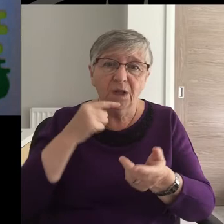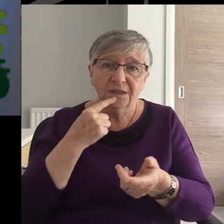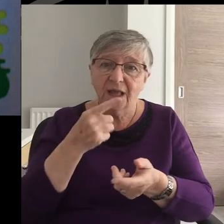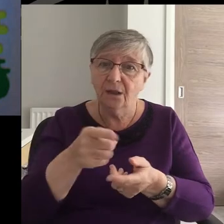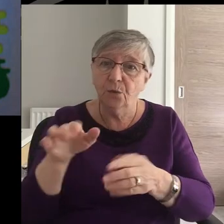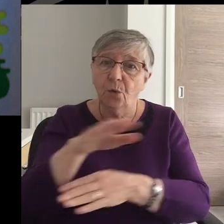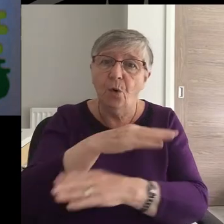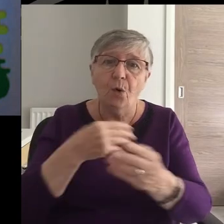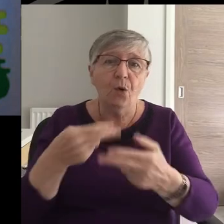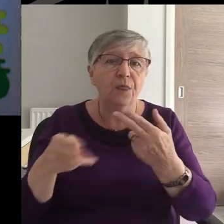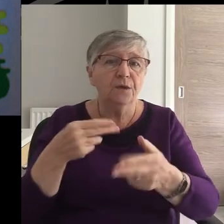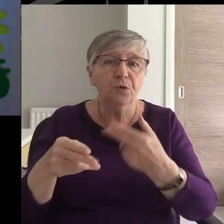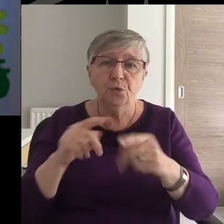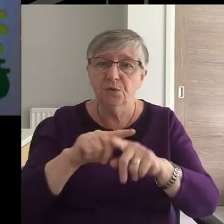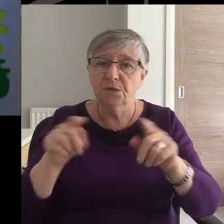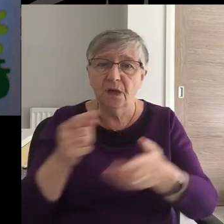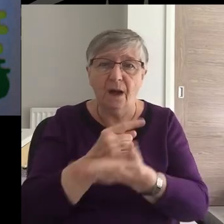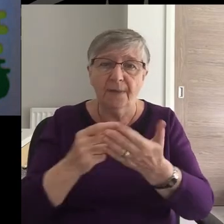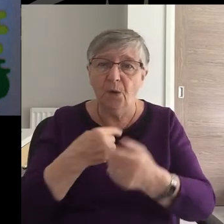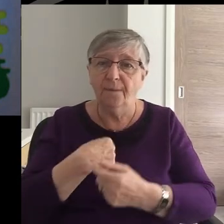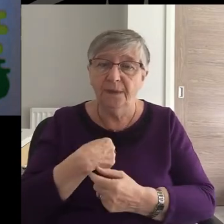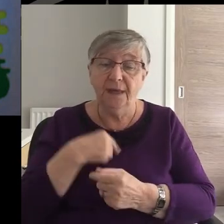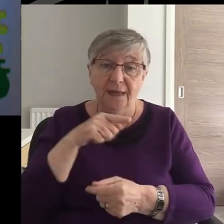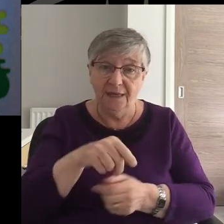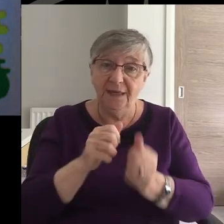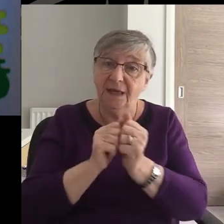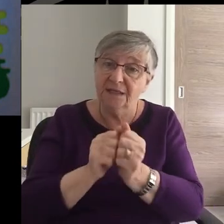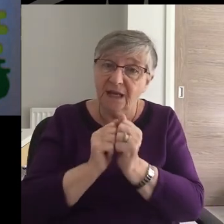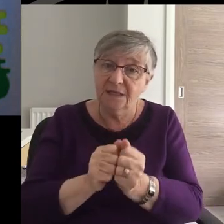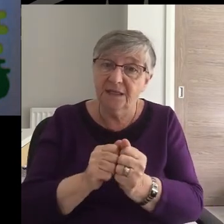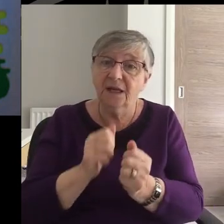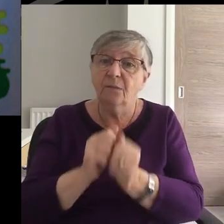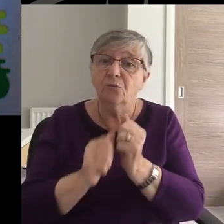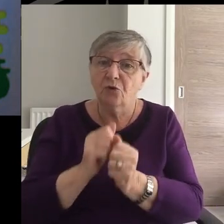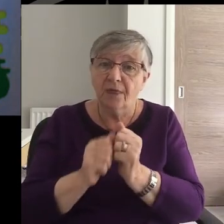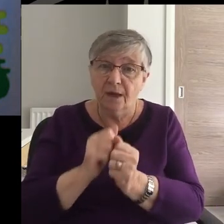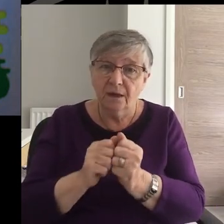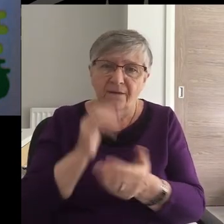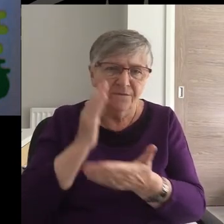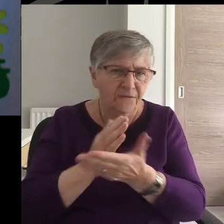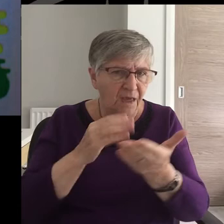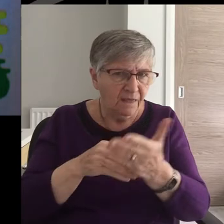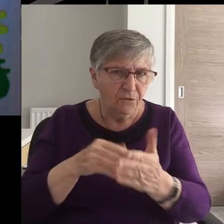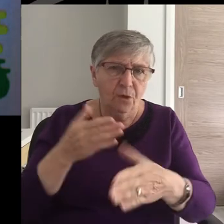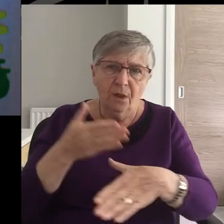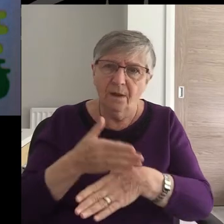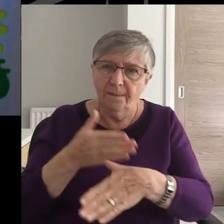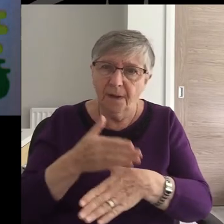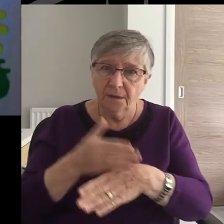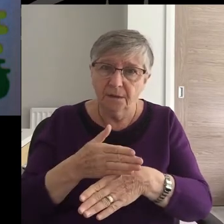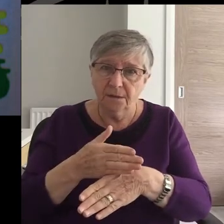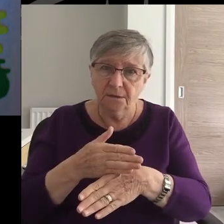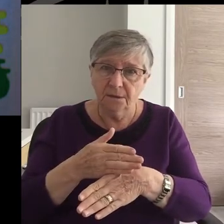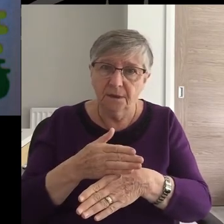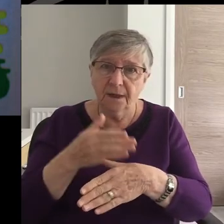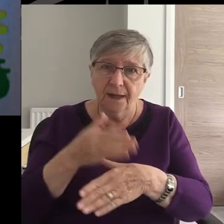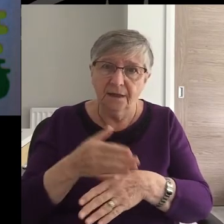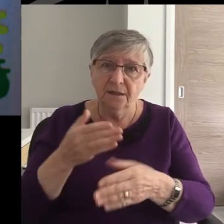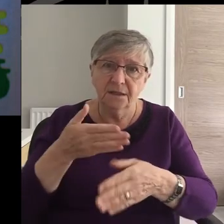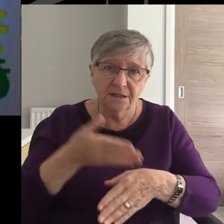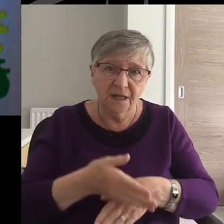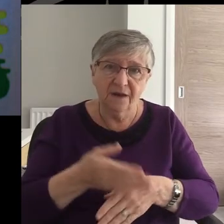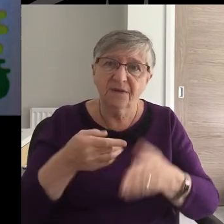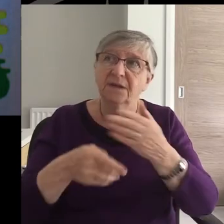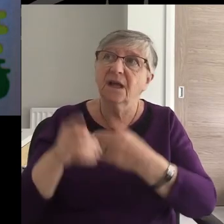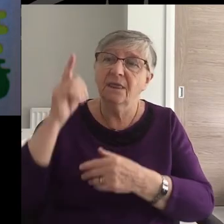all the news about me. He is a dear brother, a faithful minister, and fellow servant in the Lord.